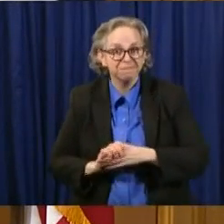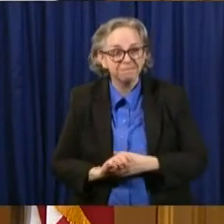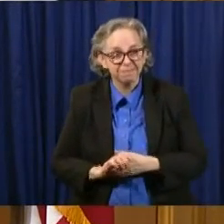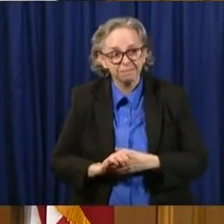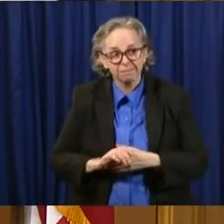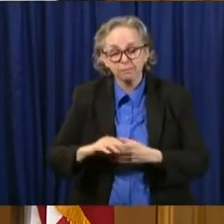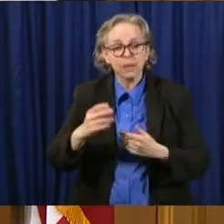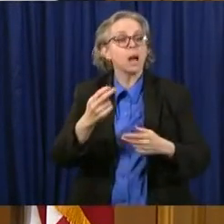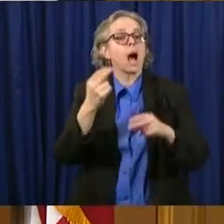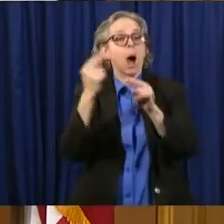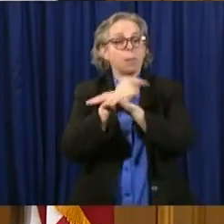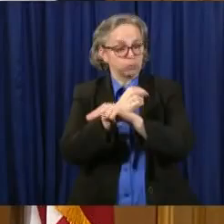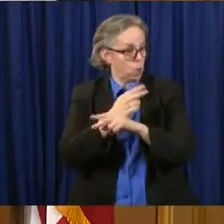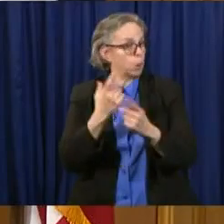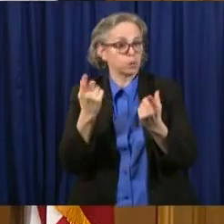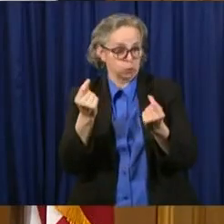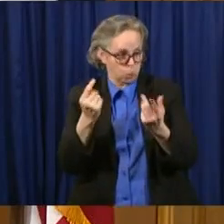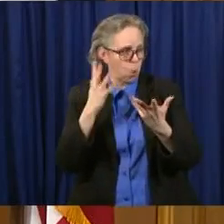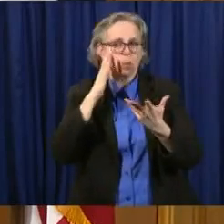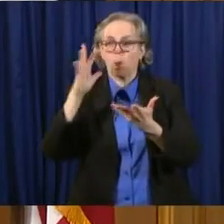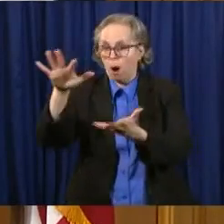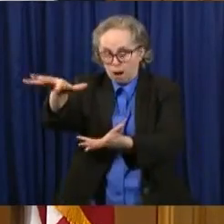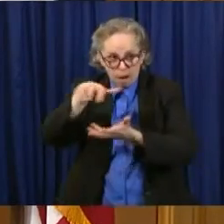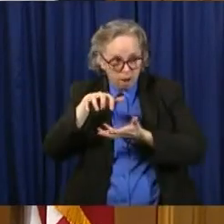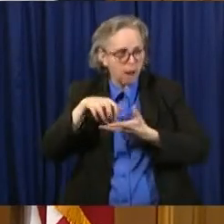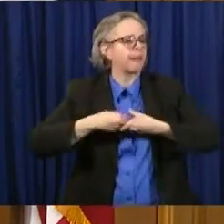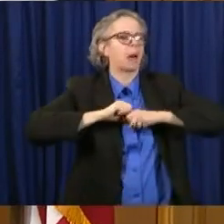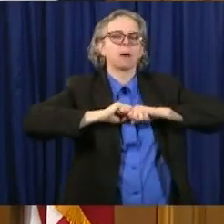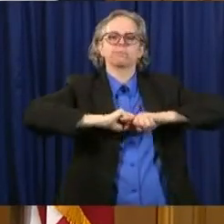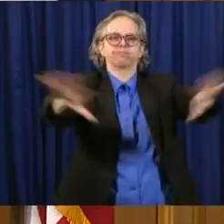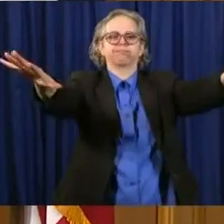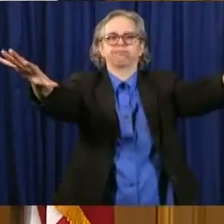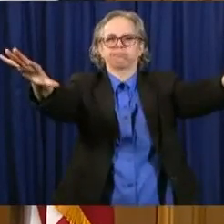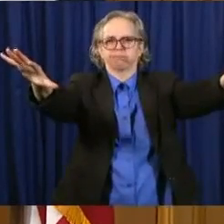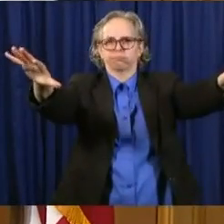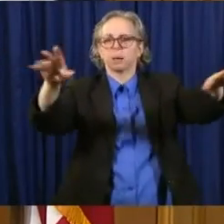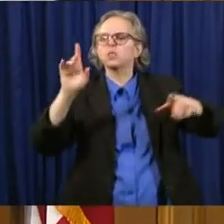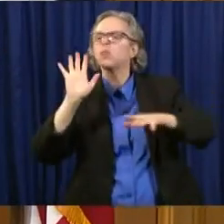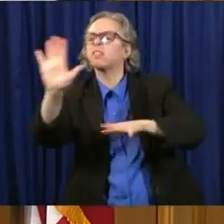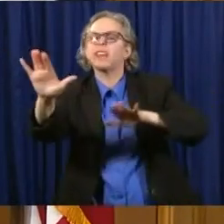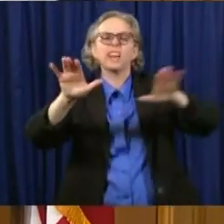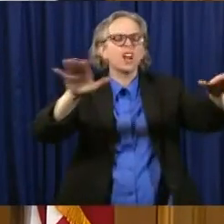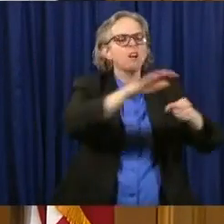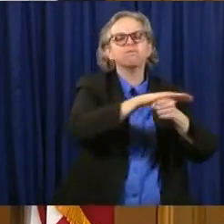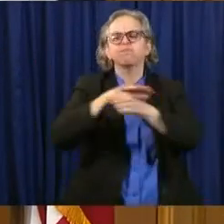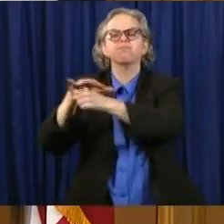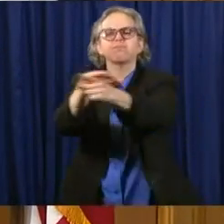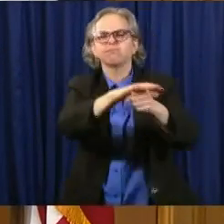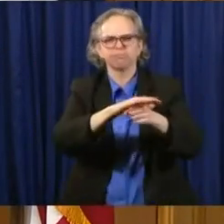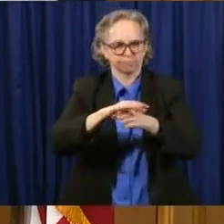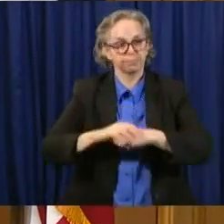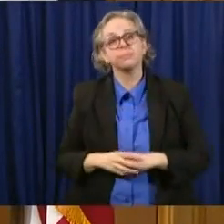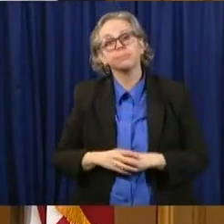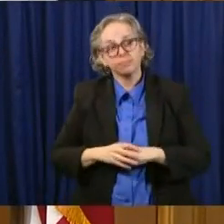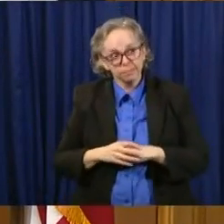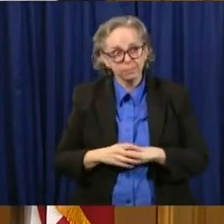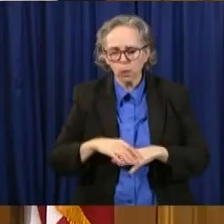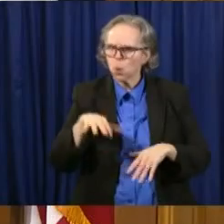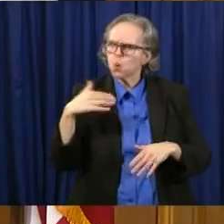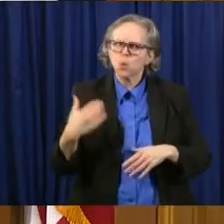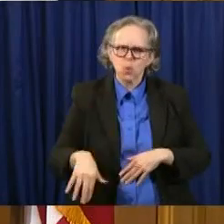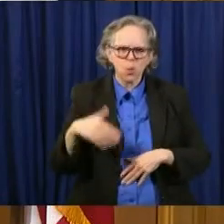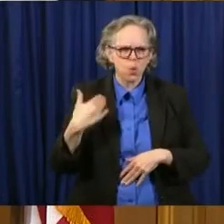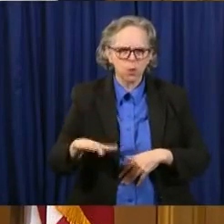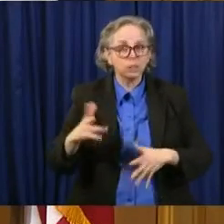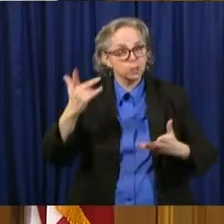and pick them up. This will contribute greatly to our efforts to protect Ohio's protectors. The